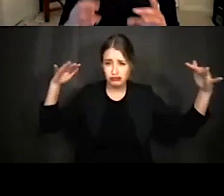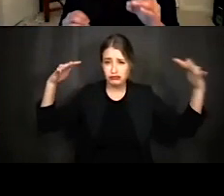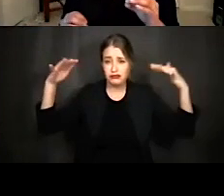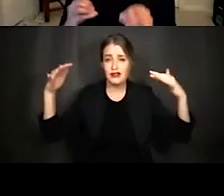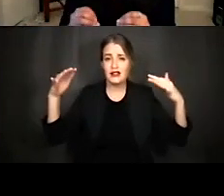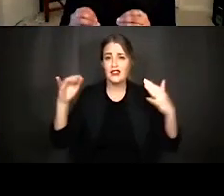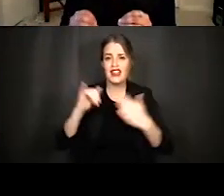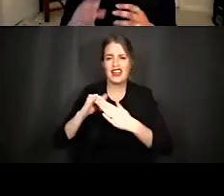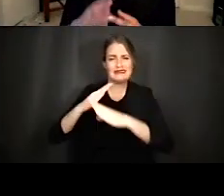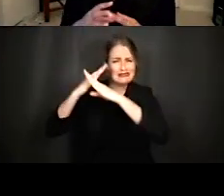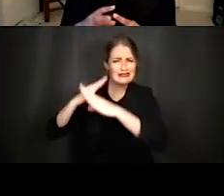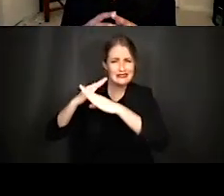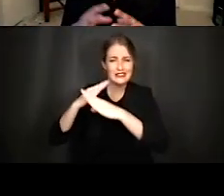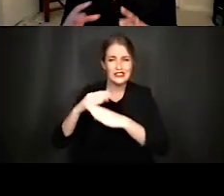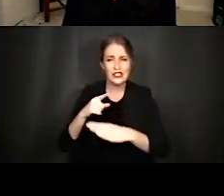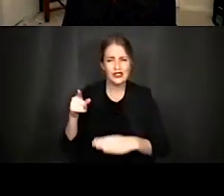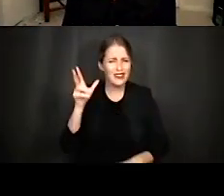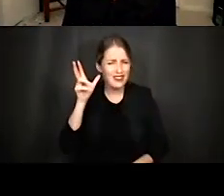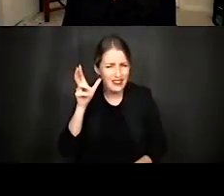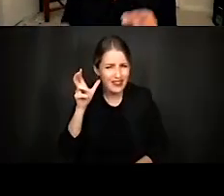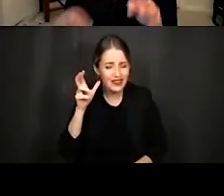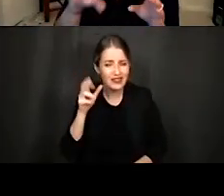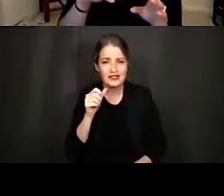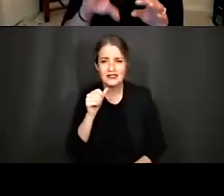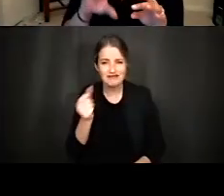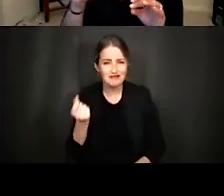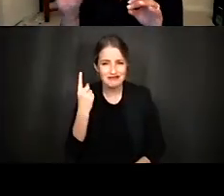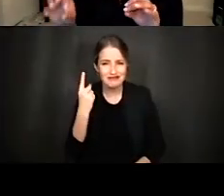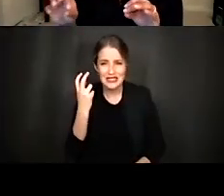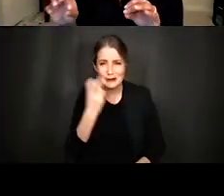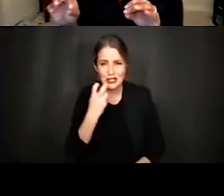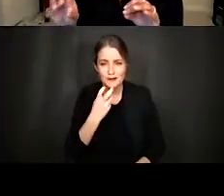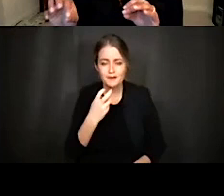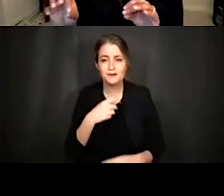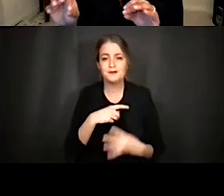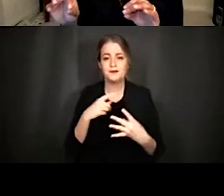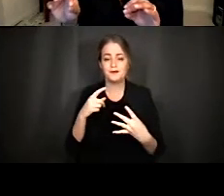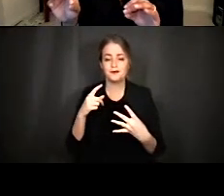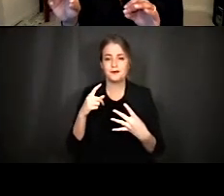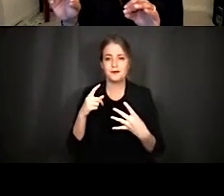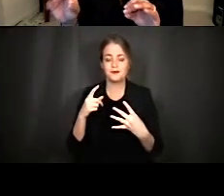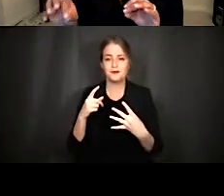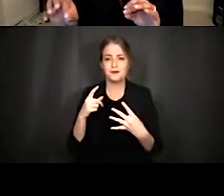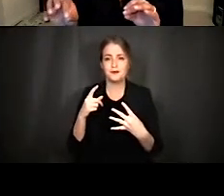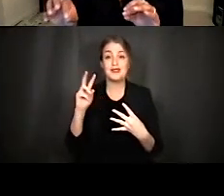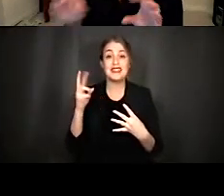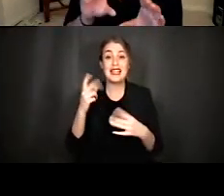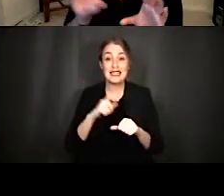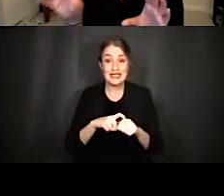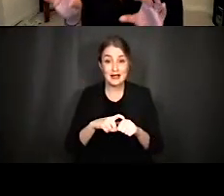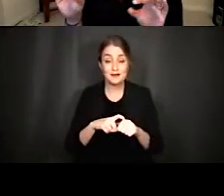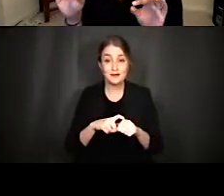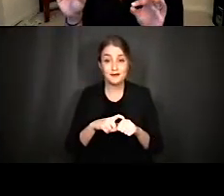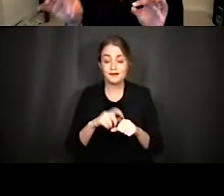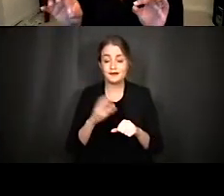obstructing the listener from understanding the speech. The second time the clip is played, the